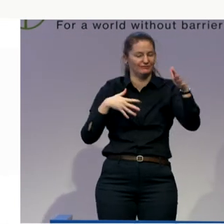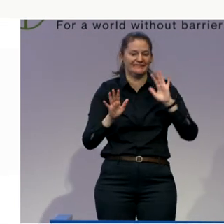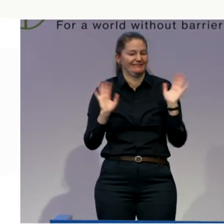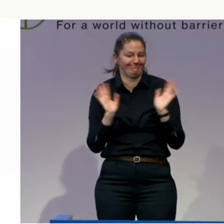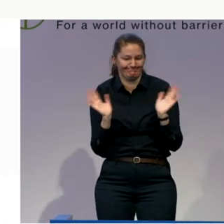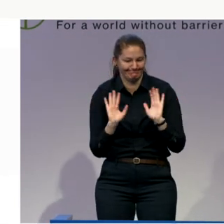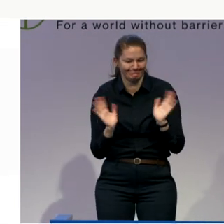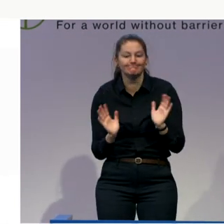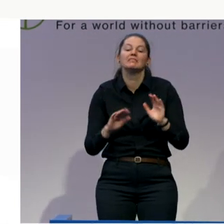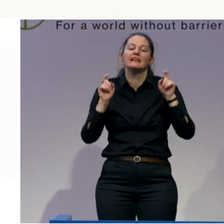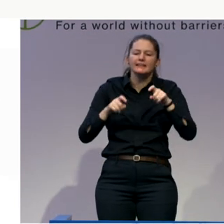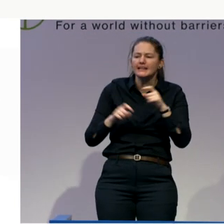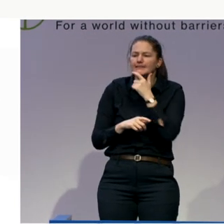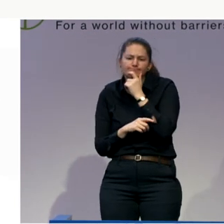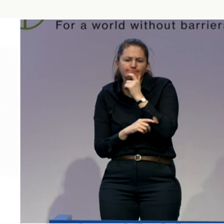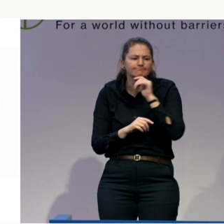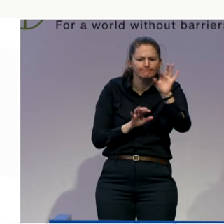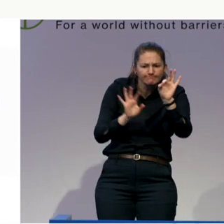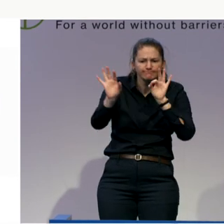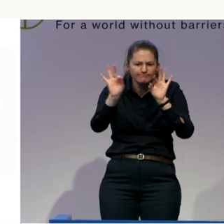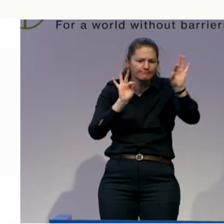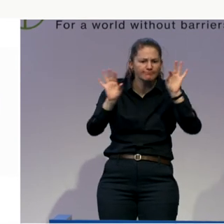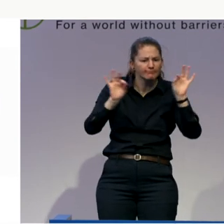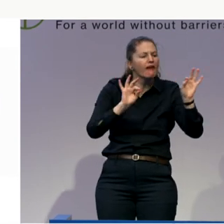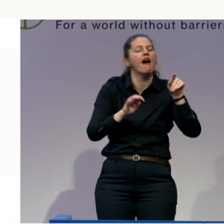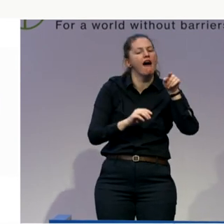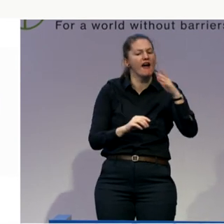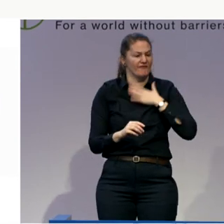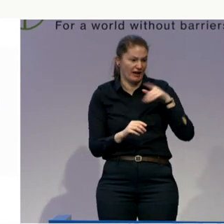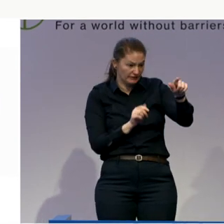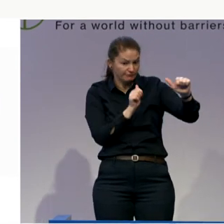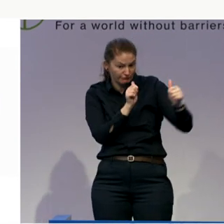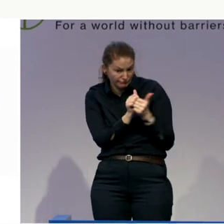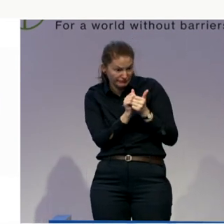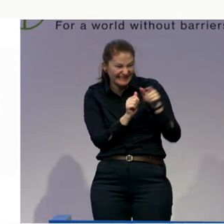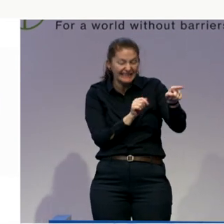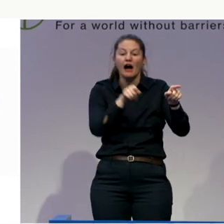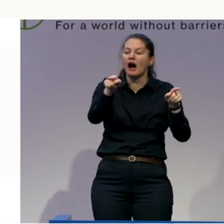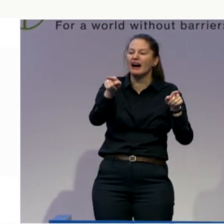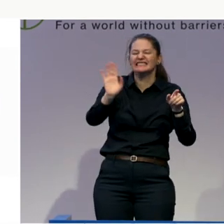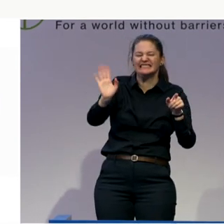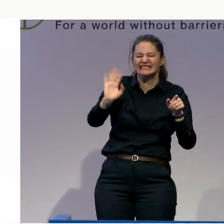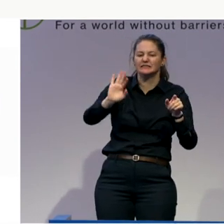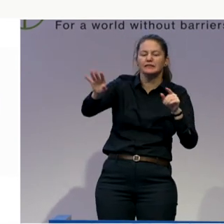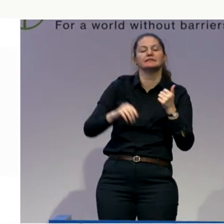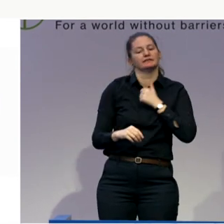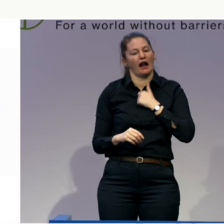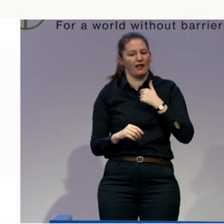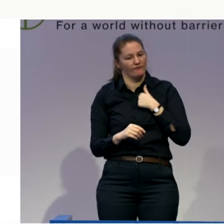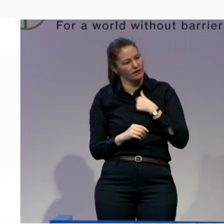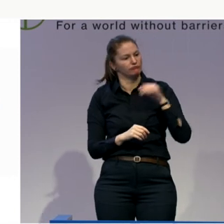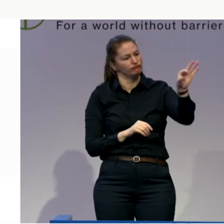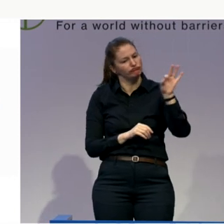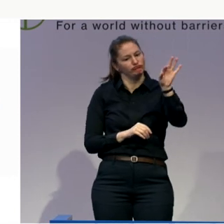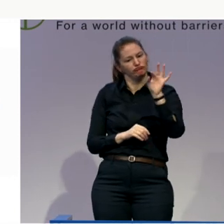need to have a choice. I might want Tom to work with me, not you. I'm sorry. I need to be able to choose. You both apply for the job. And I decide that